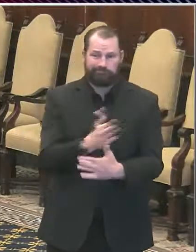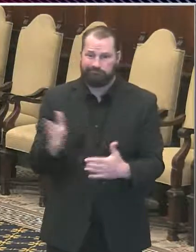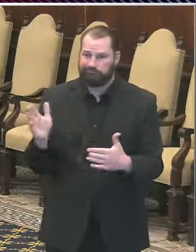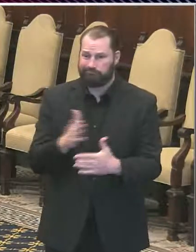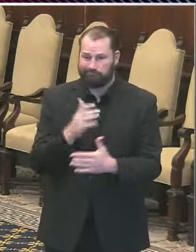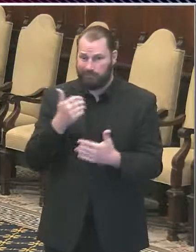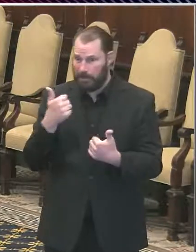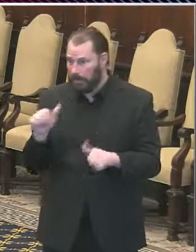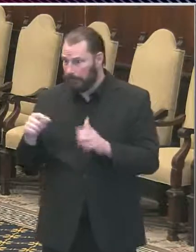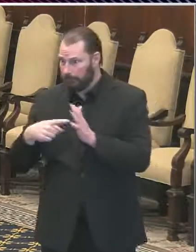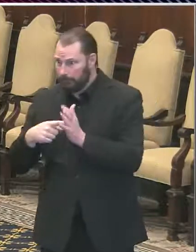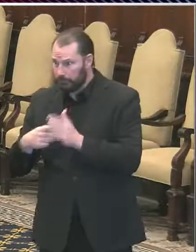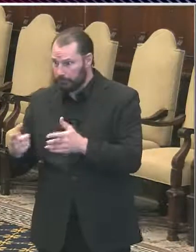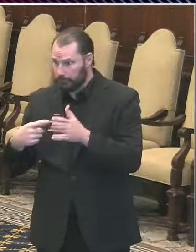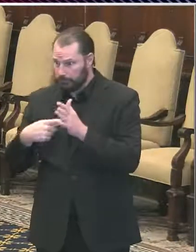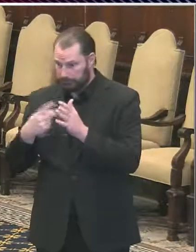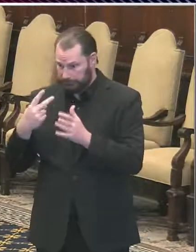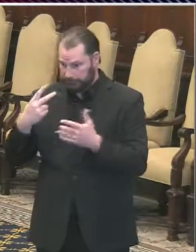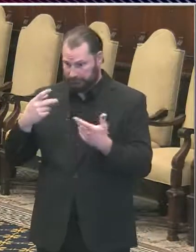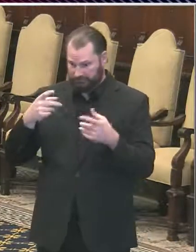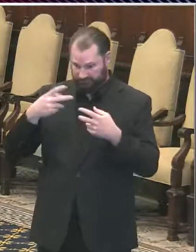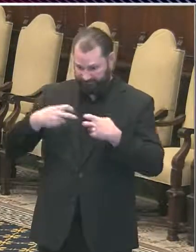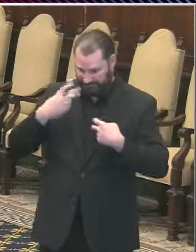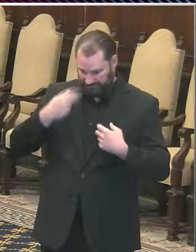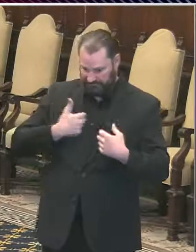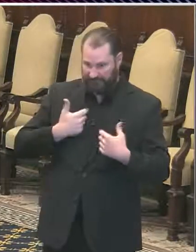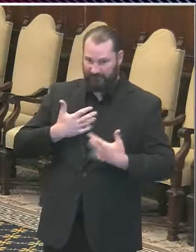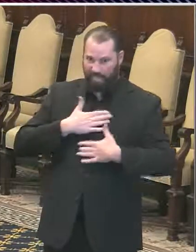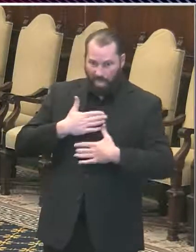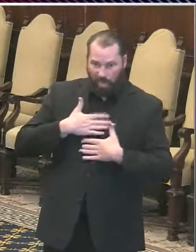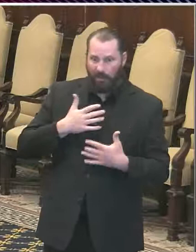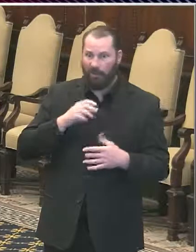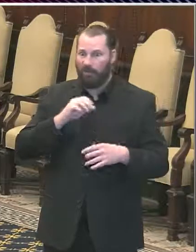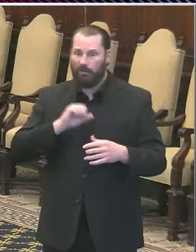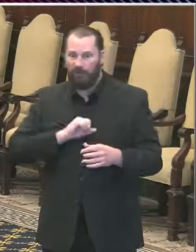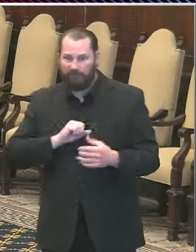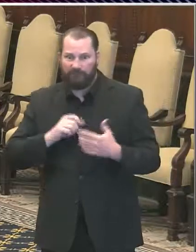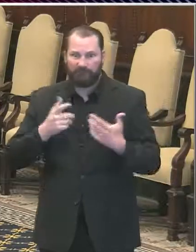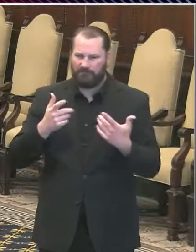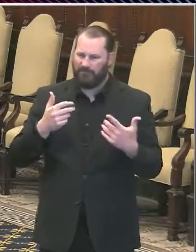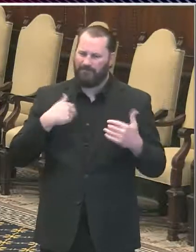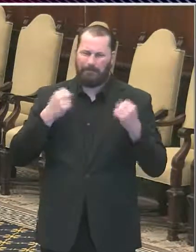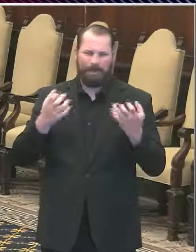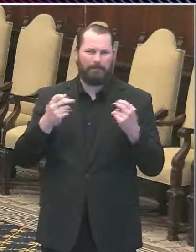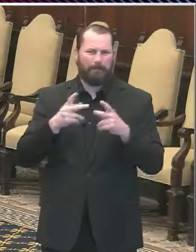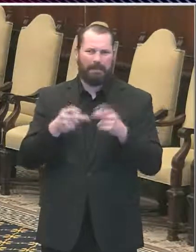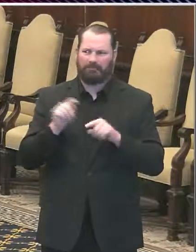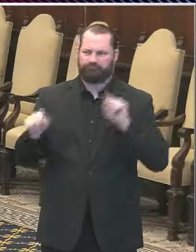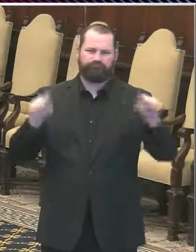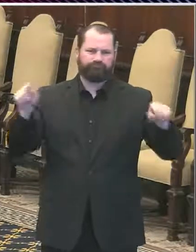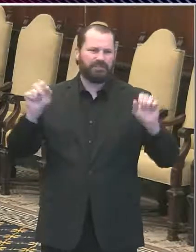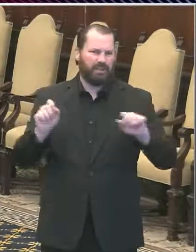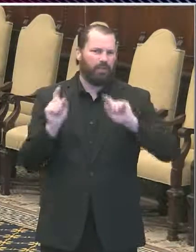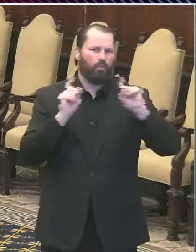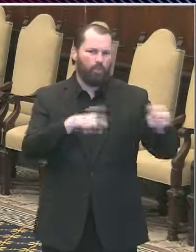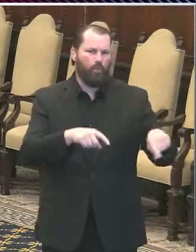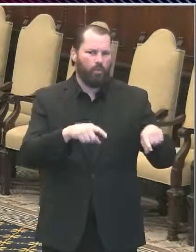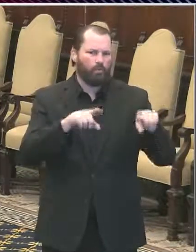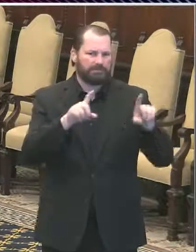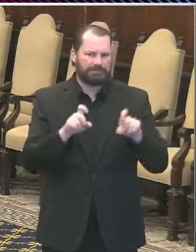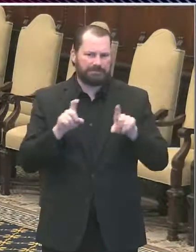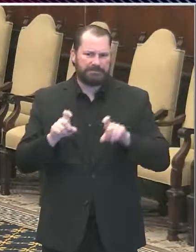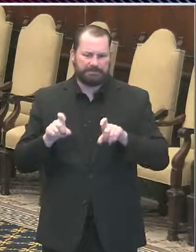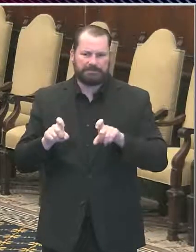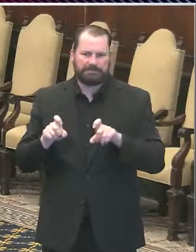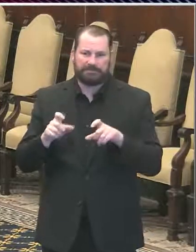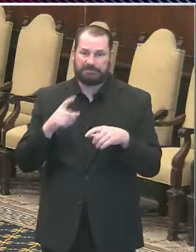to get it done. Easy to get it done. If you have those symptoms, come on in. As the case counts go down, it becomes even more important for us to diagnose people we